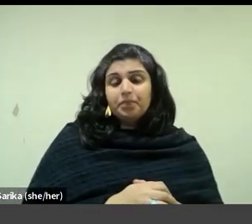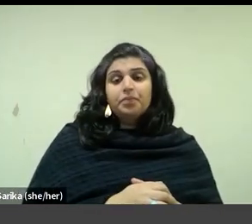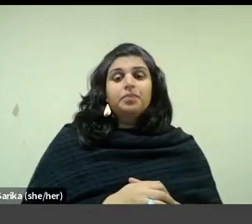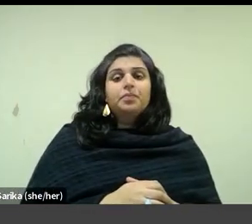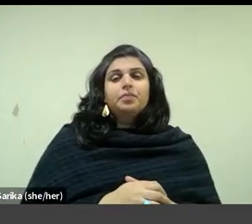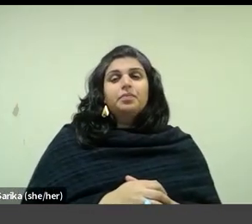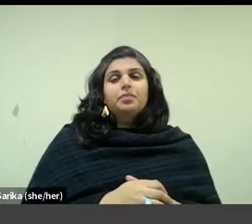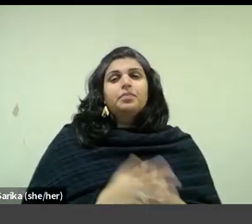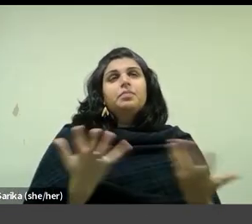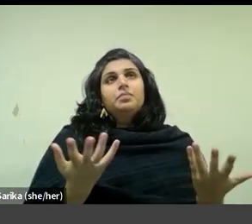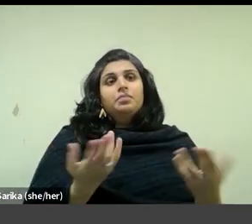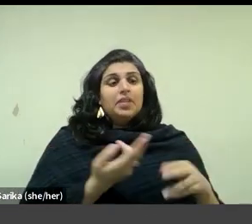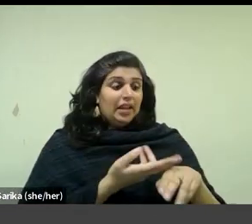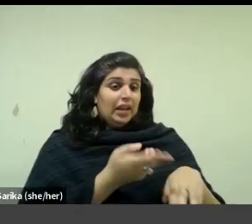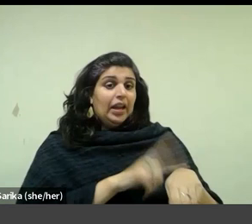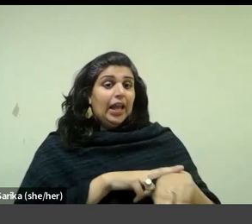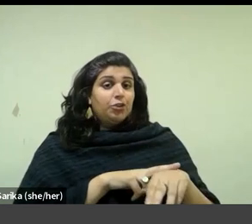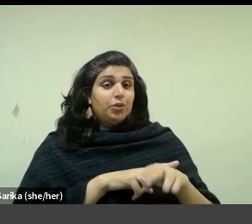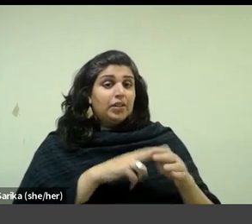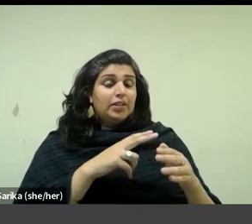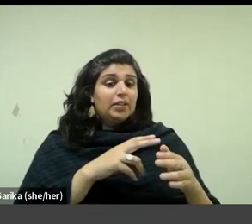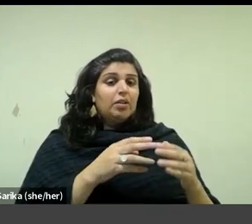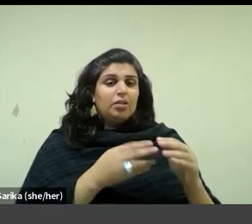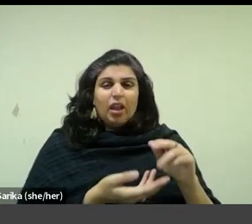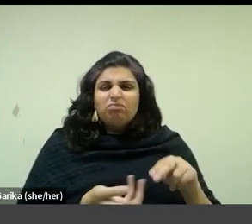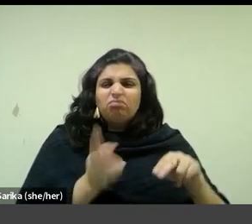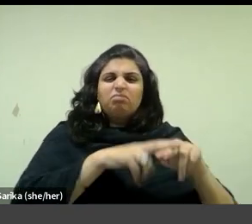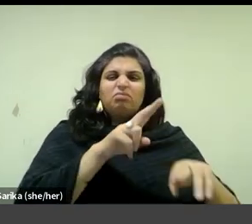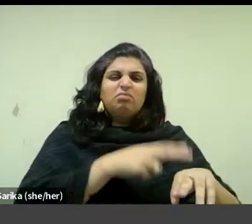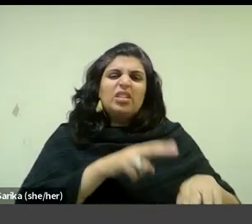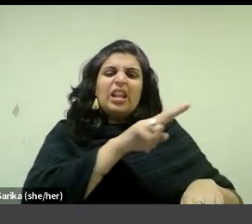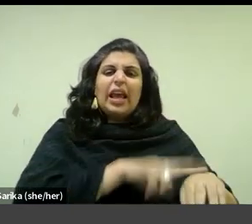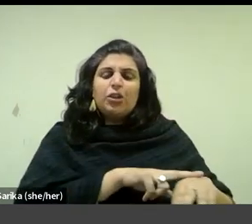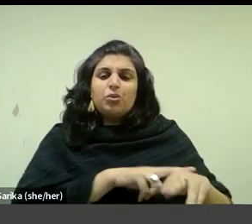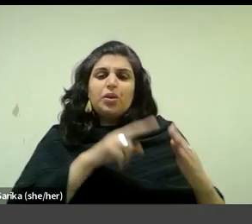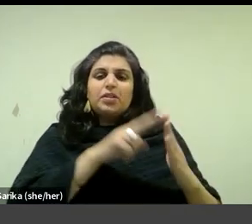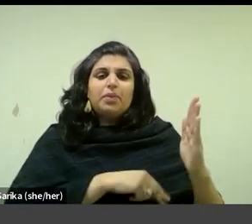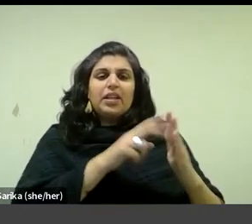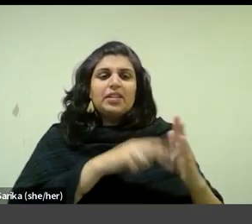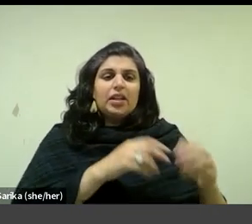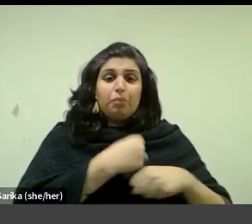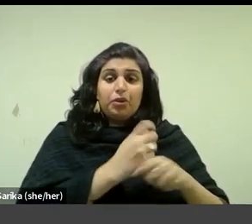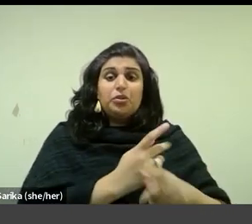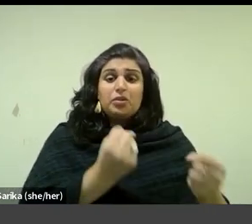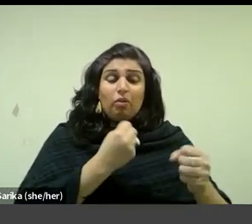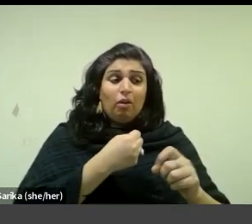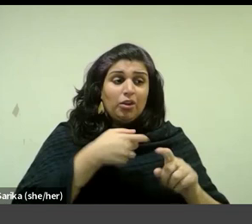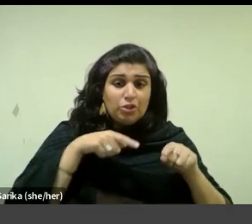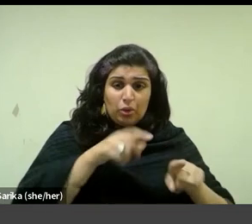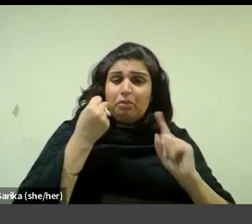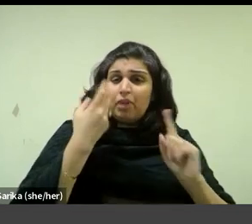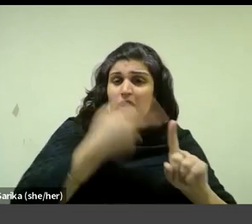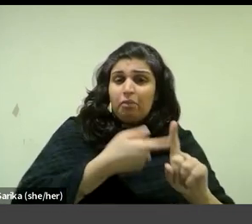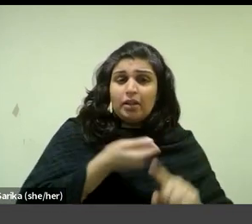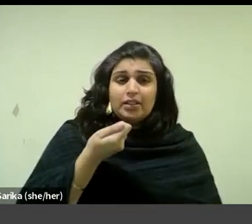conventionally naturalist painting than previously seen, it was produced over several months in 1924. Here we